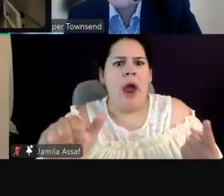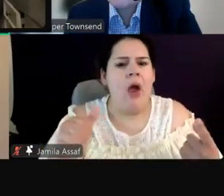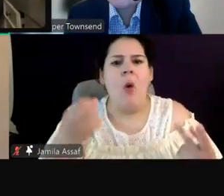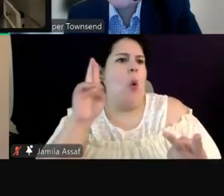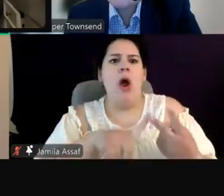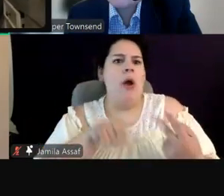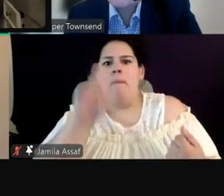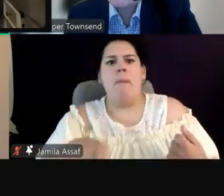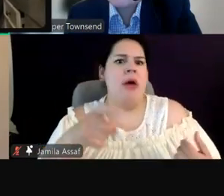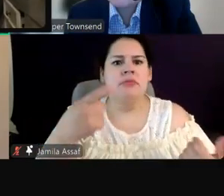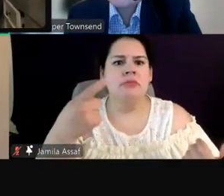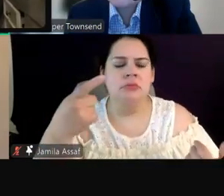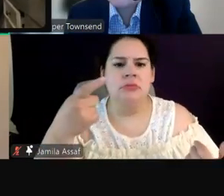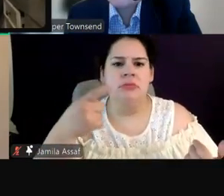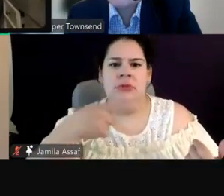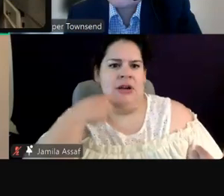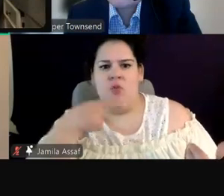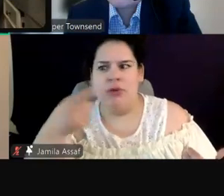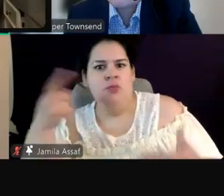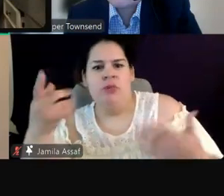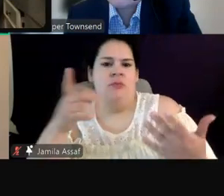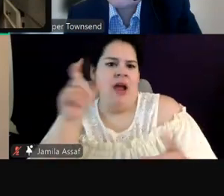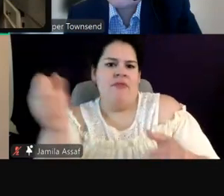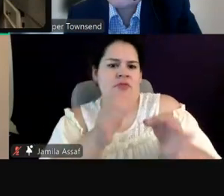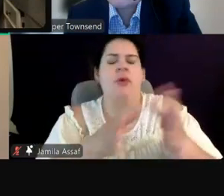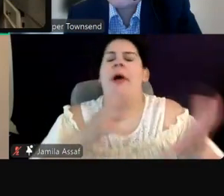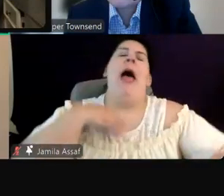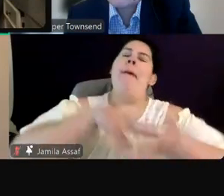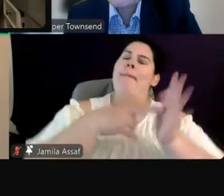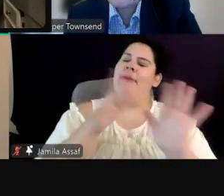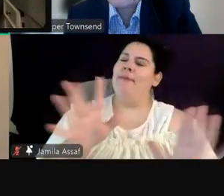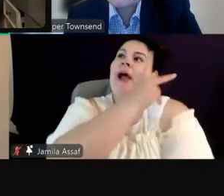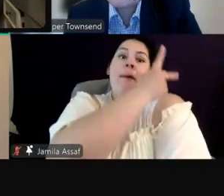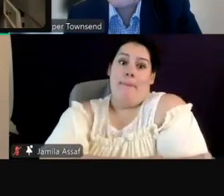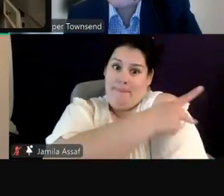in this case. I don't have to be a power of attorney to accompany my mother to a doctor's appointment.